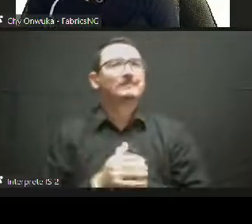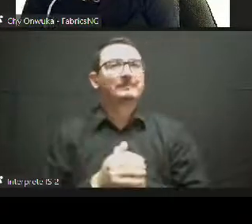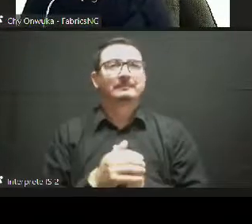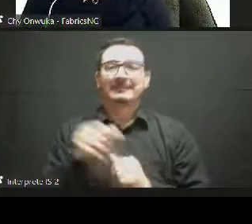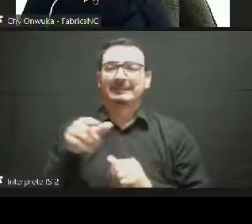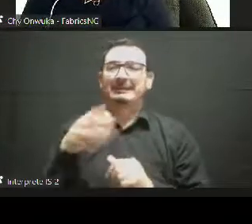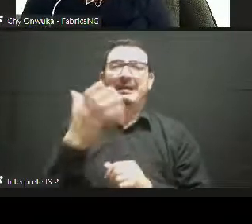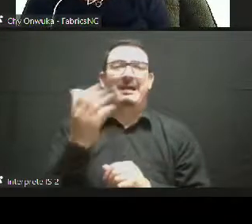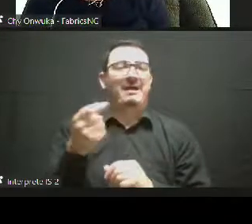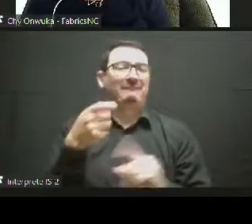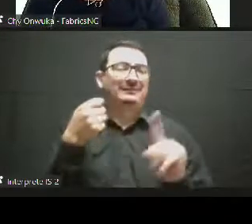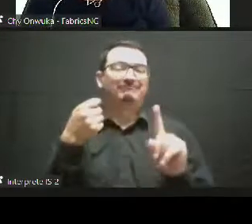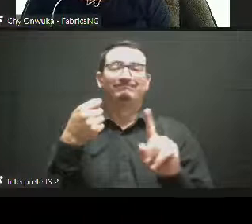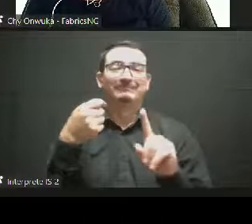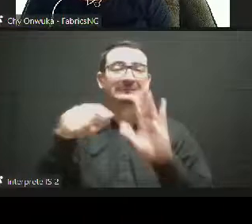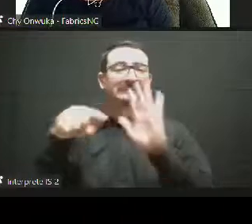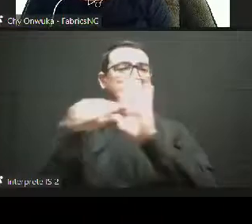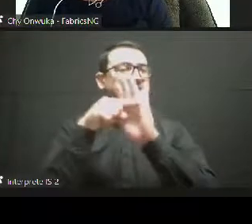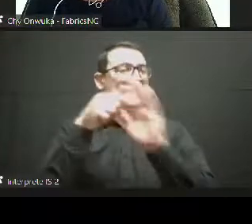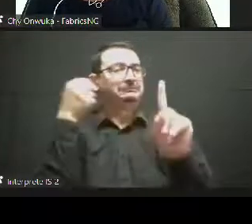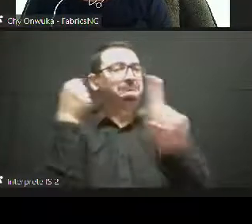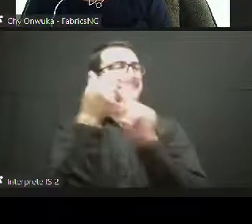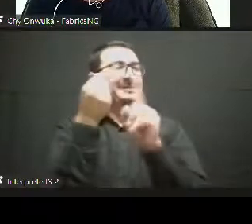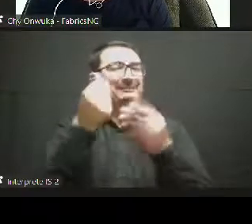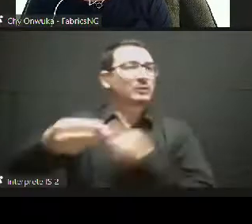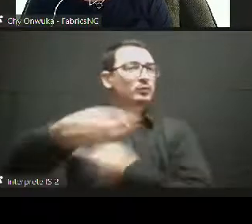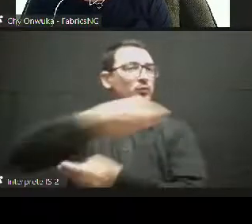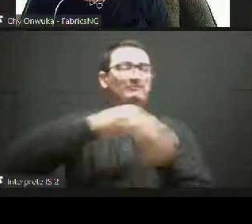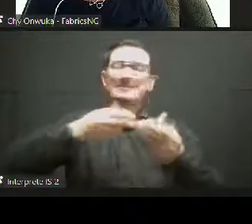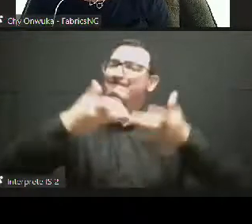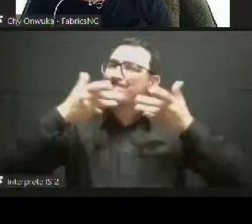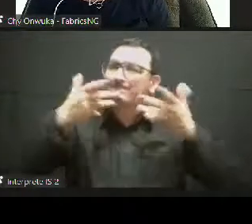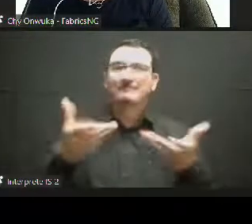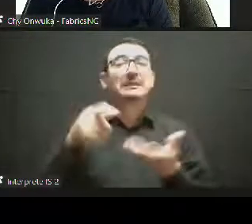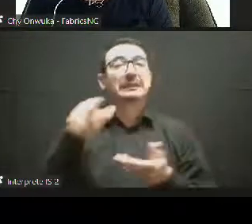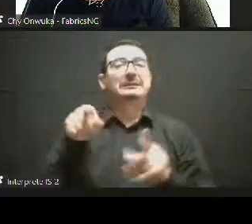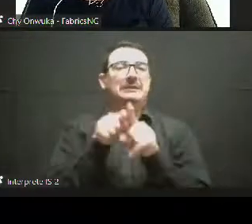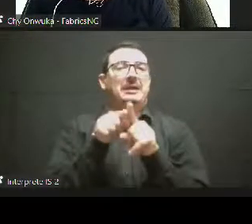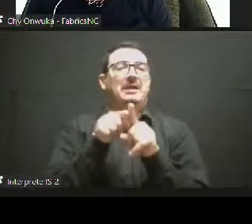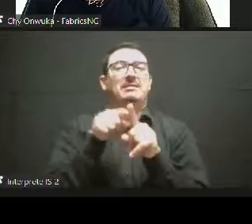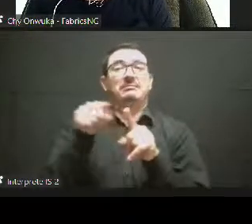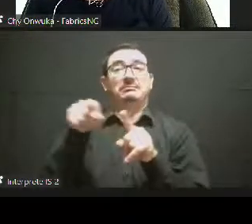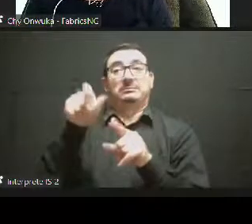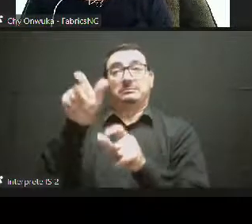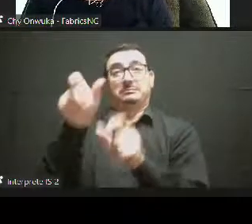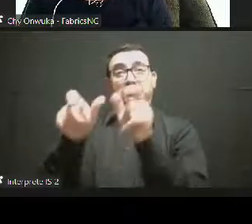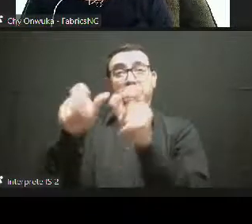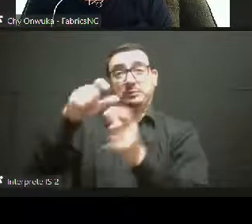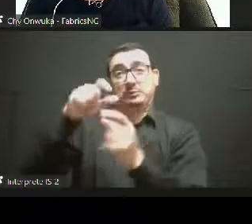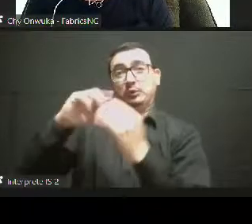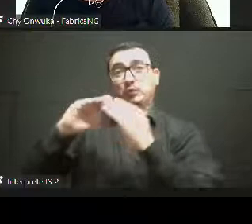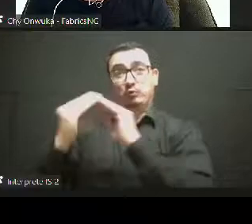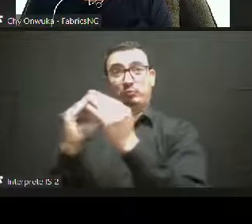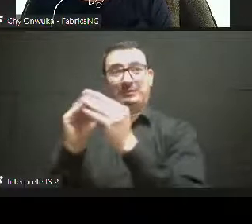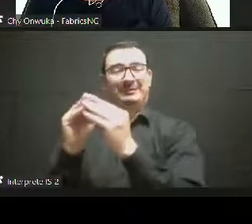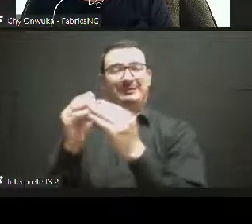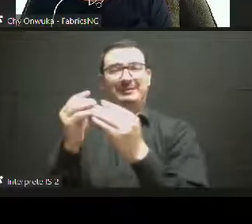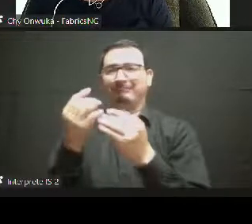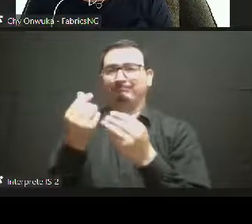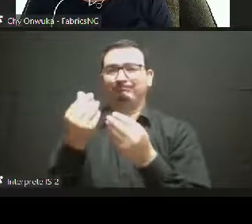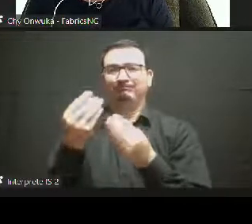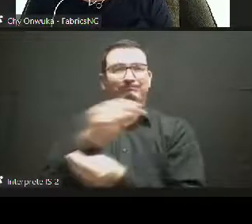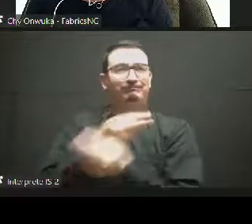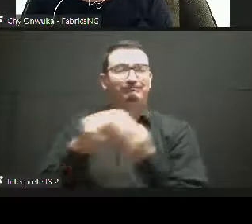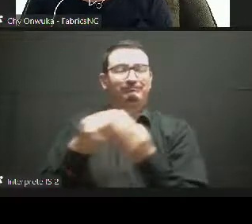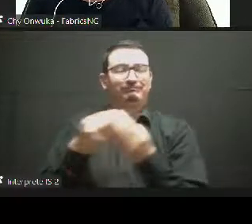apart. And also it affected a lot of creative sectors, but we thank the